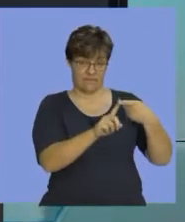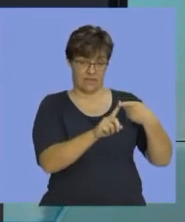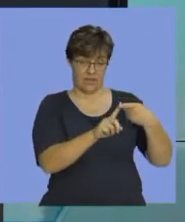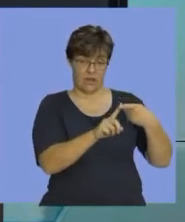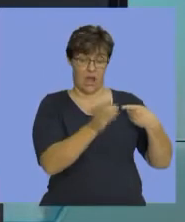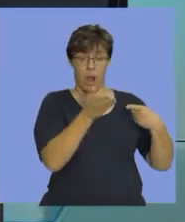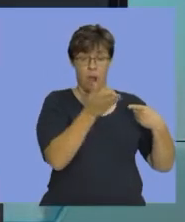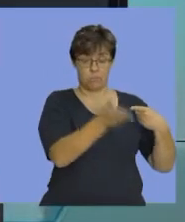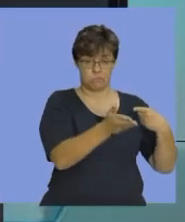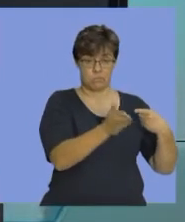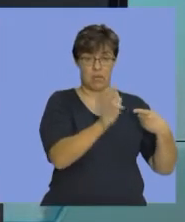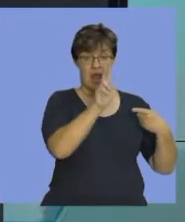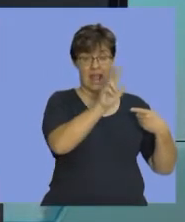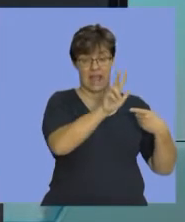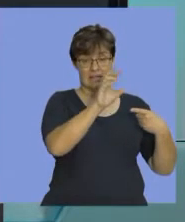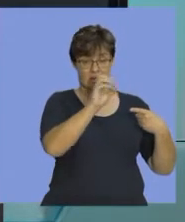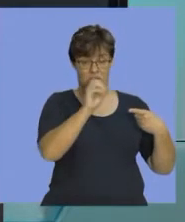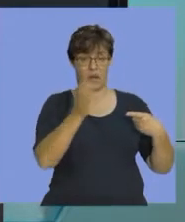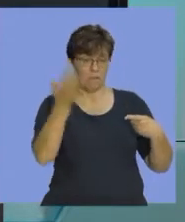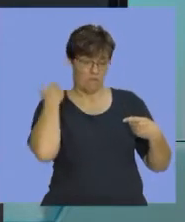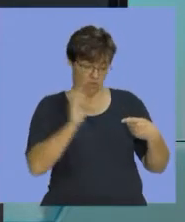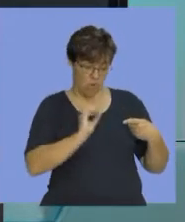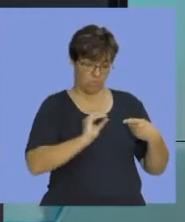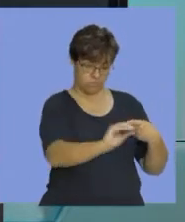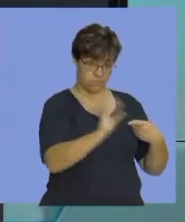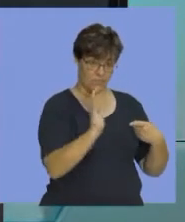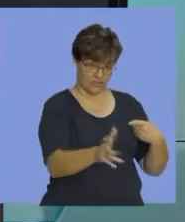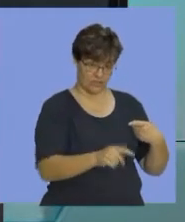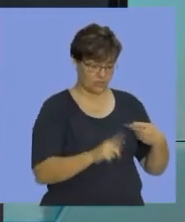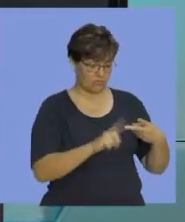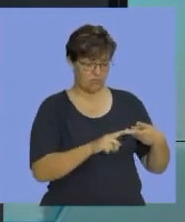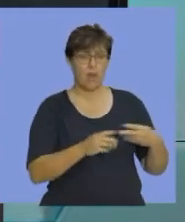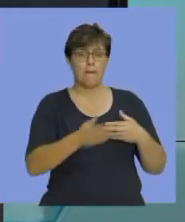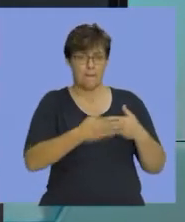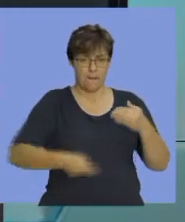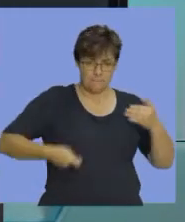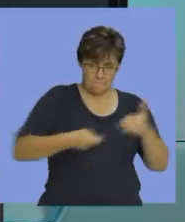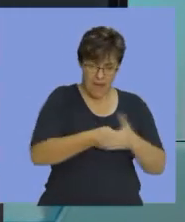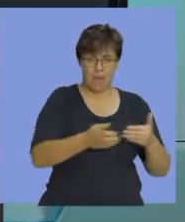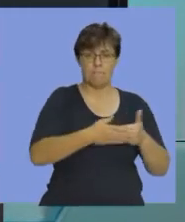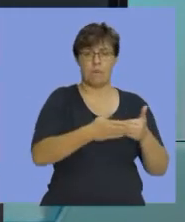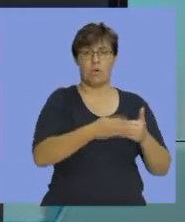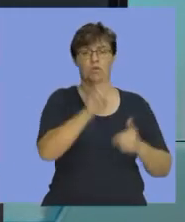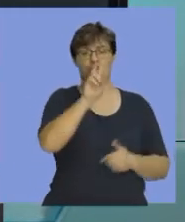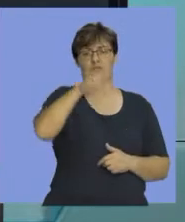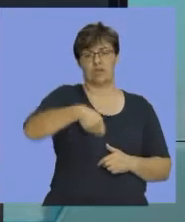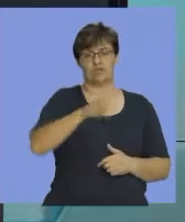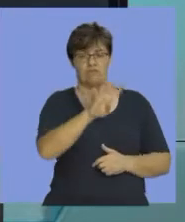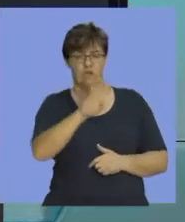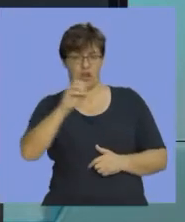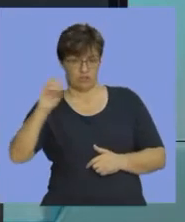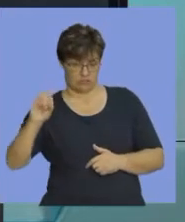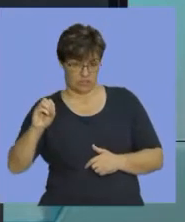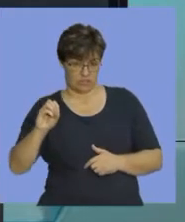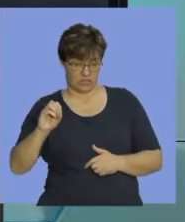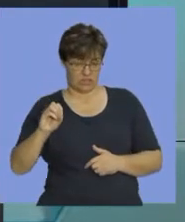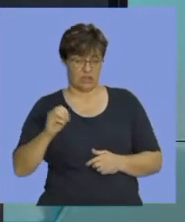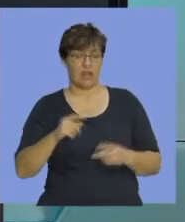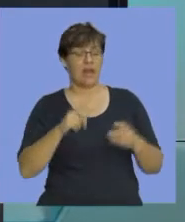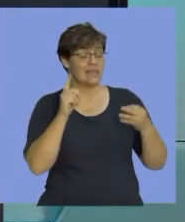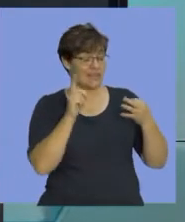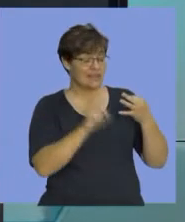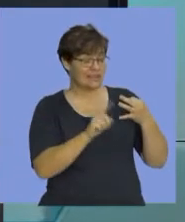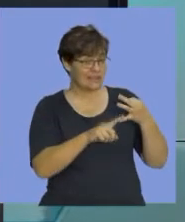hand, 800 was pre-populated for you. You purchased a further 2,400 of consumable stores,